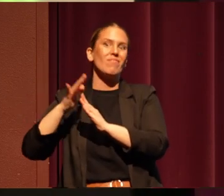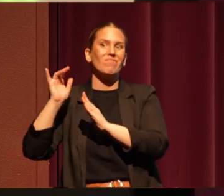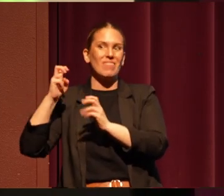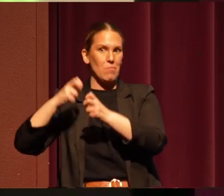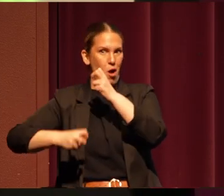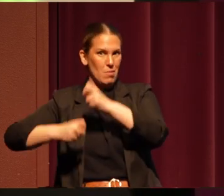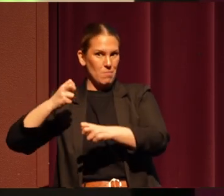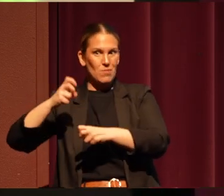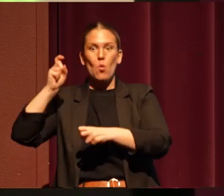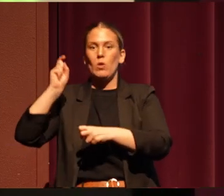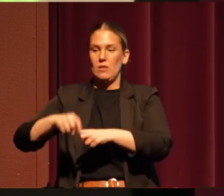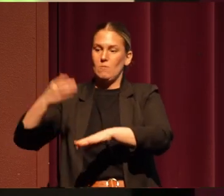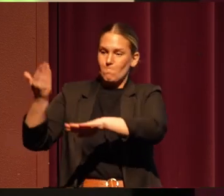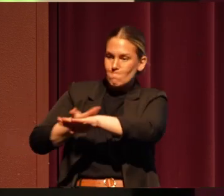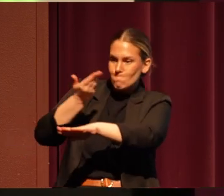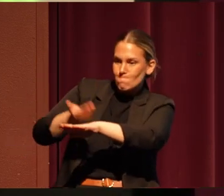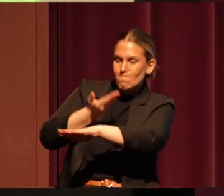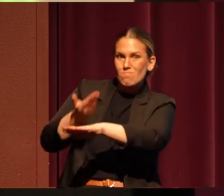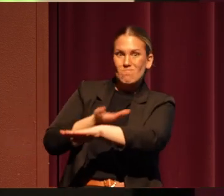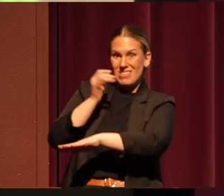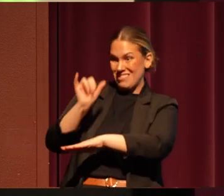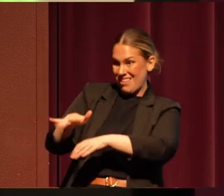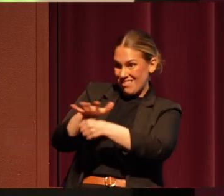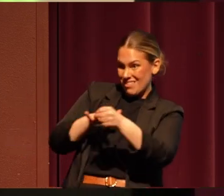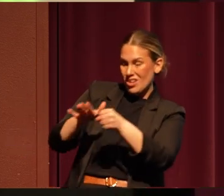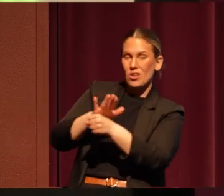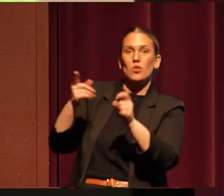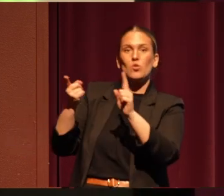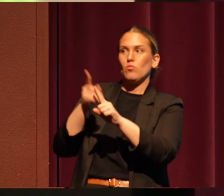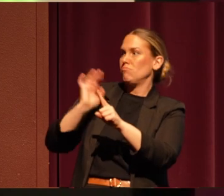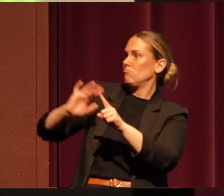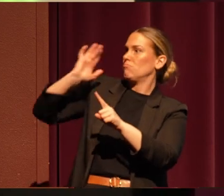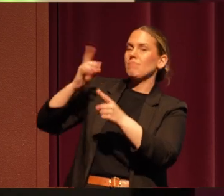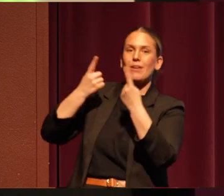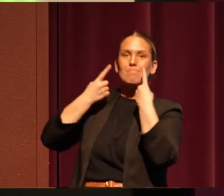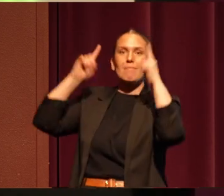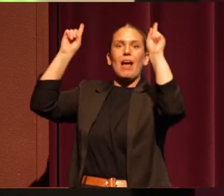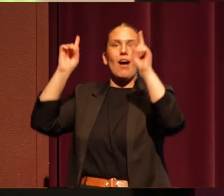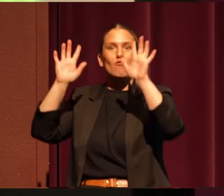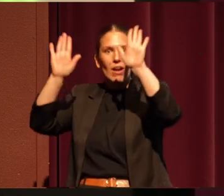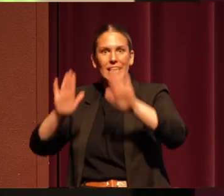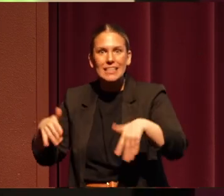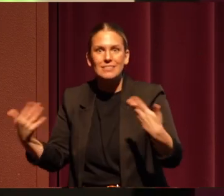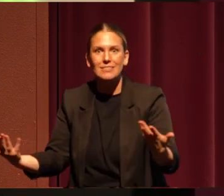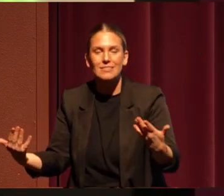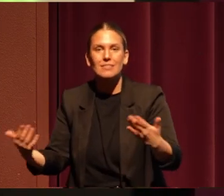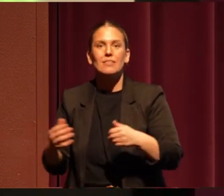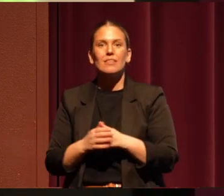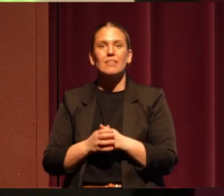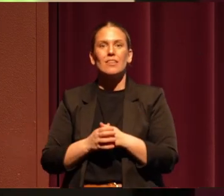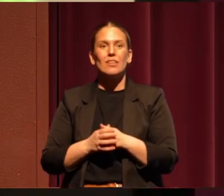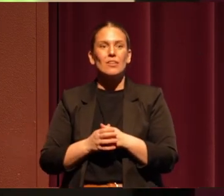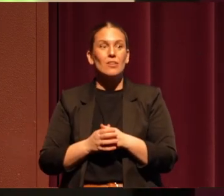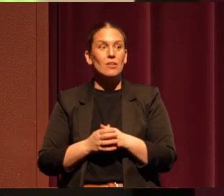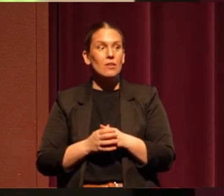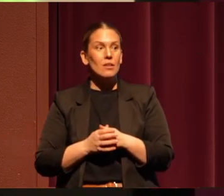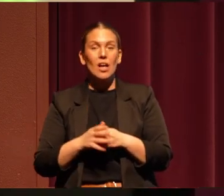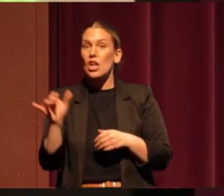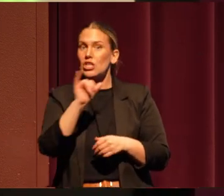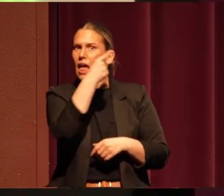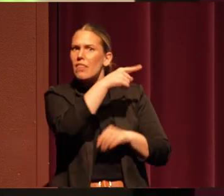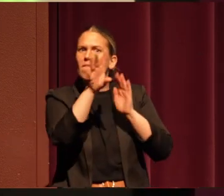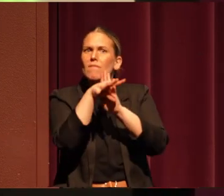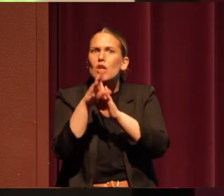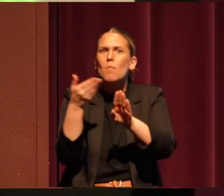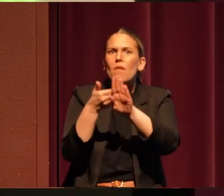restored to its once greatness. We are doing things just like mentioned in that video. They introduce beavers to build dams